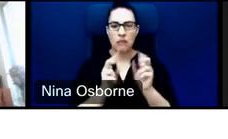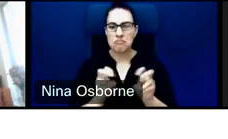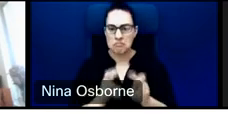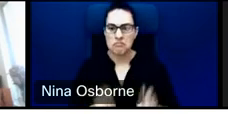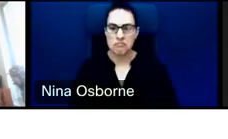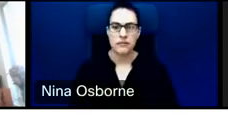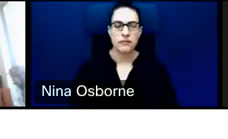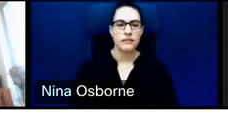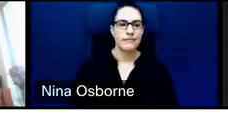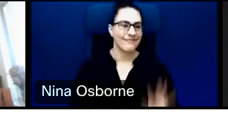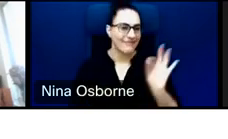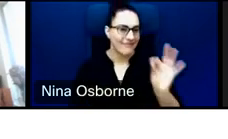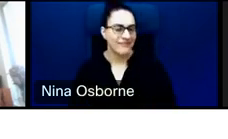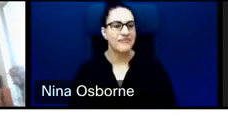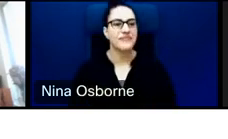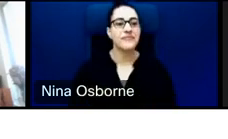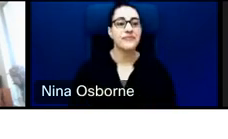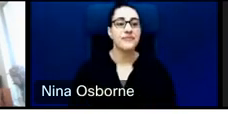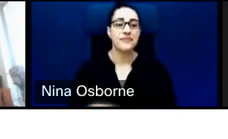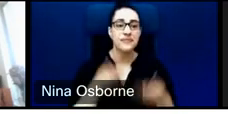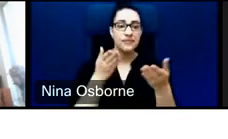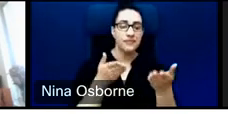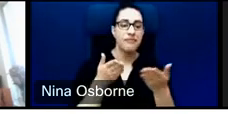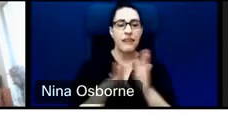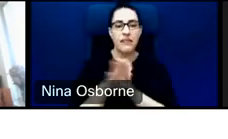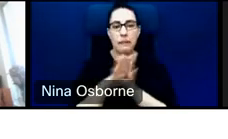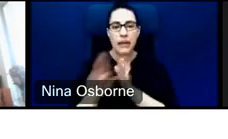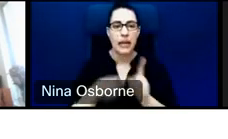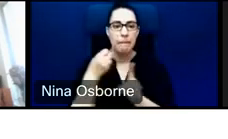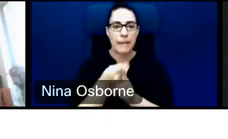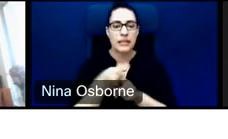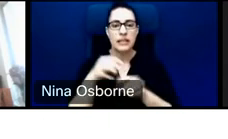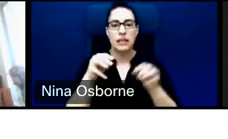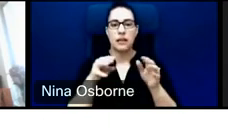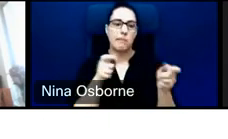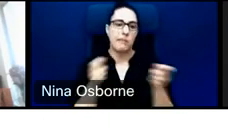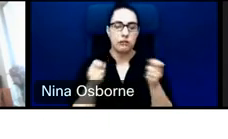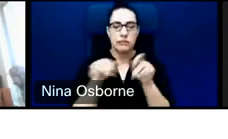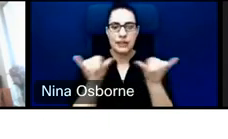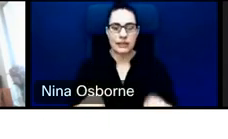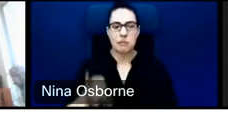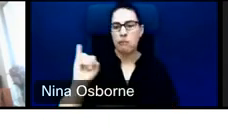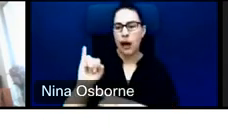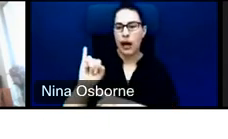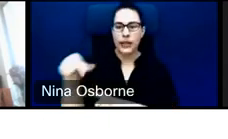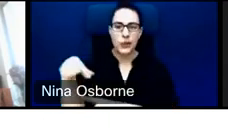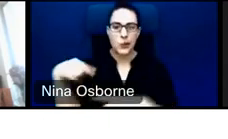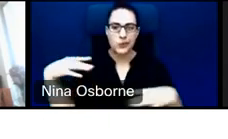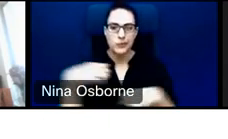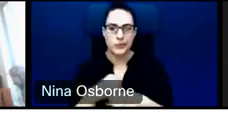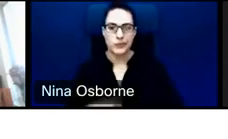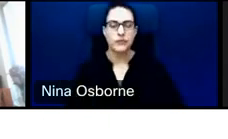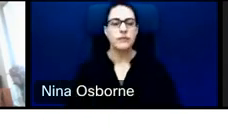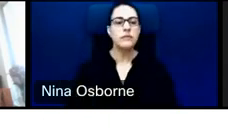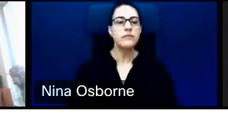So this is our development impact management system IQ, which helps us assess